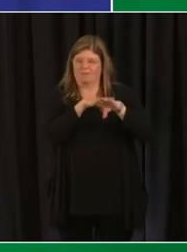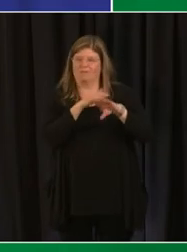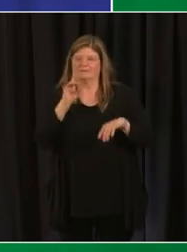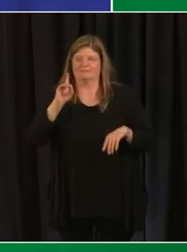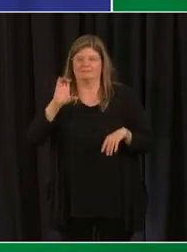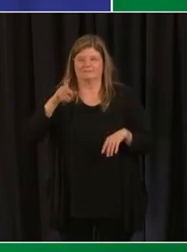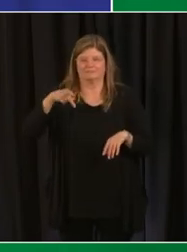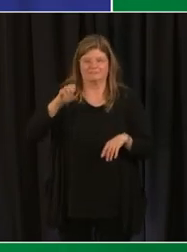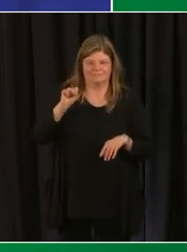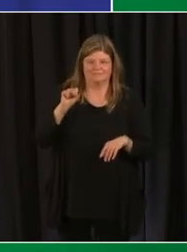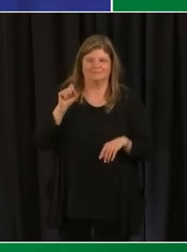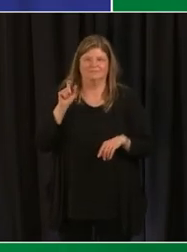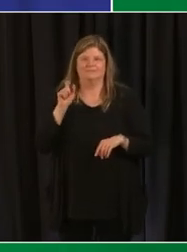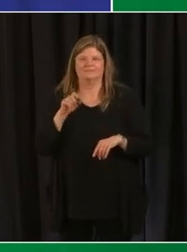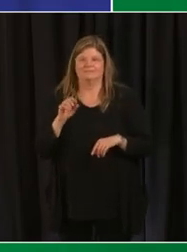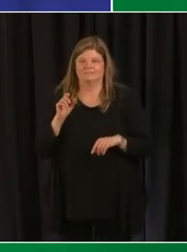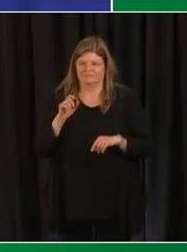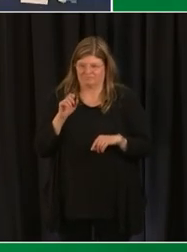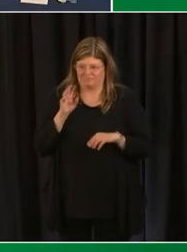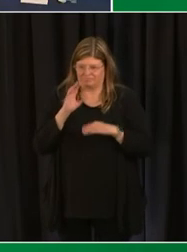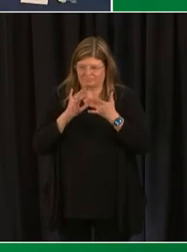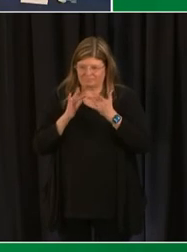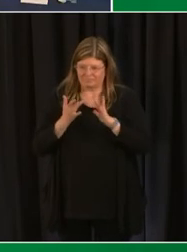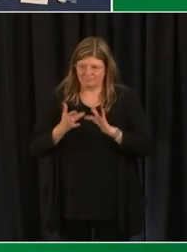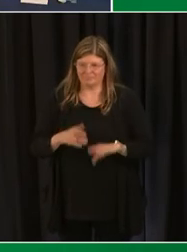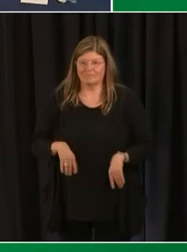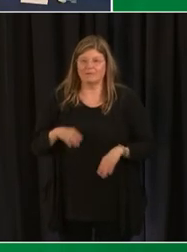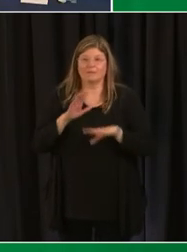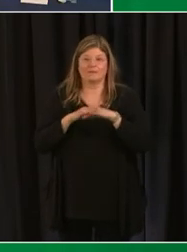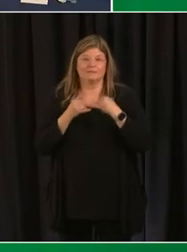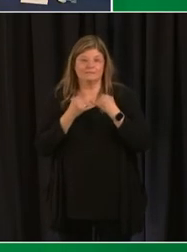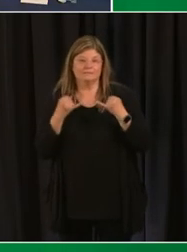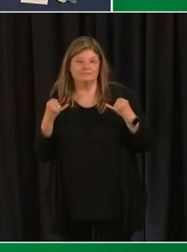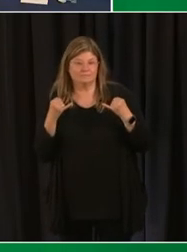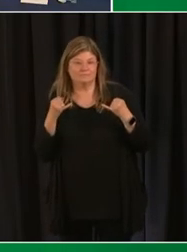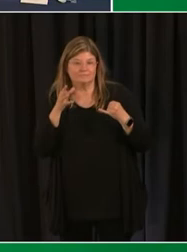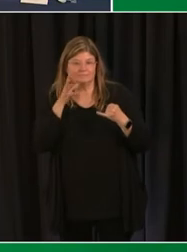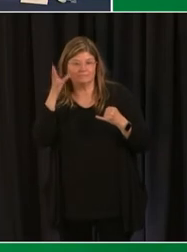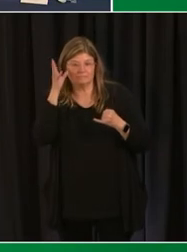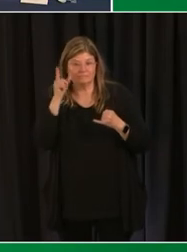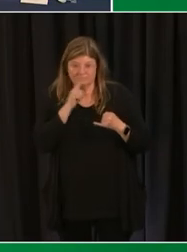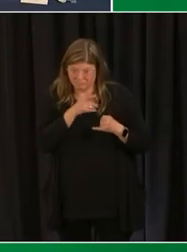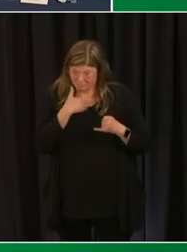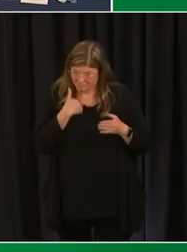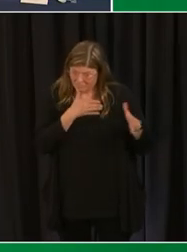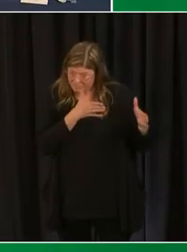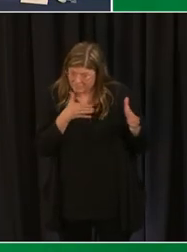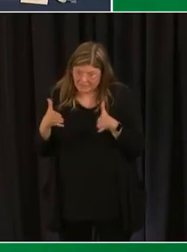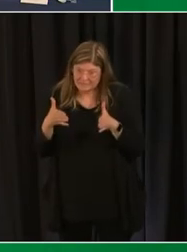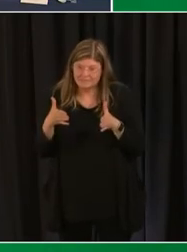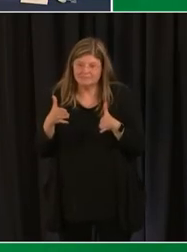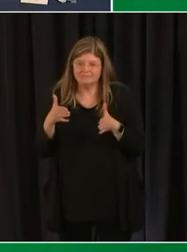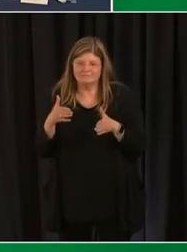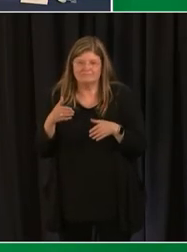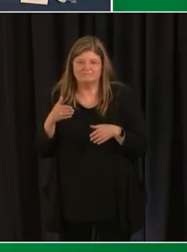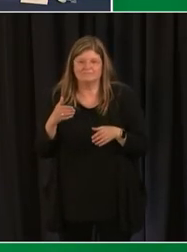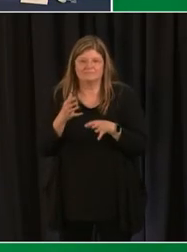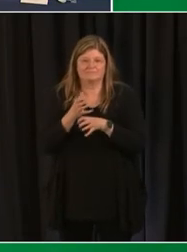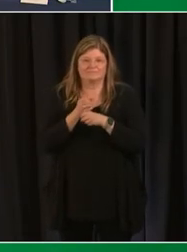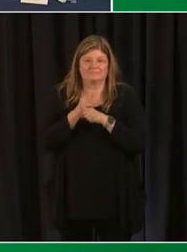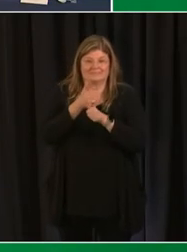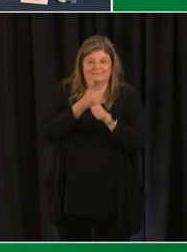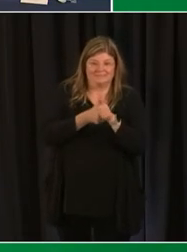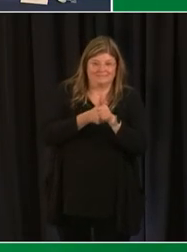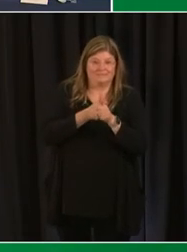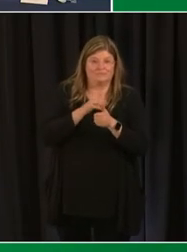thank you we have a question coming from online from a parent who wants to know if there's a plan to get each